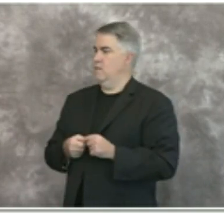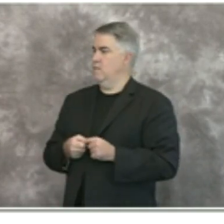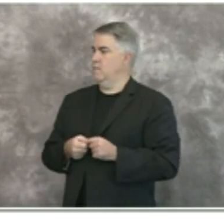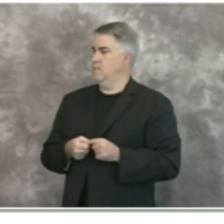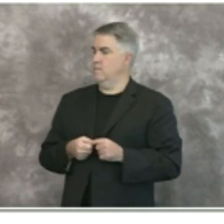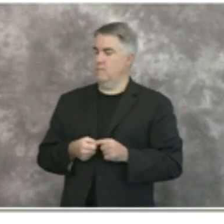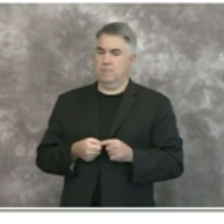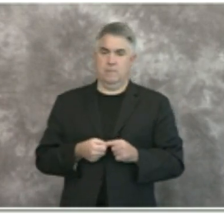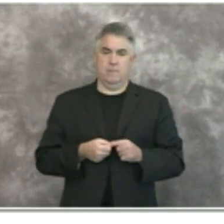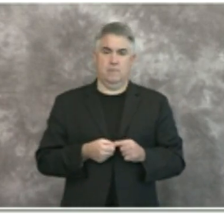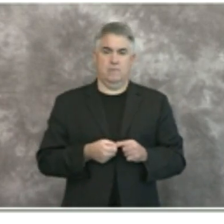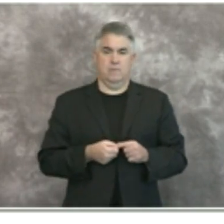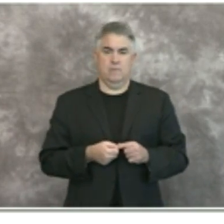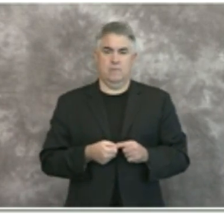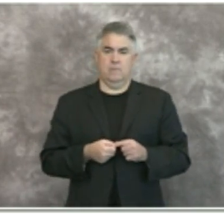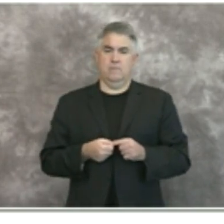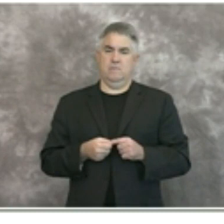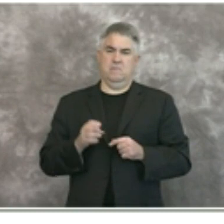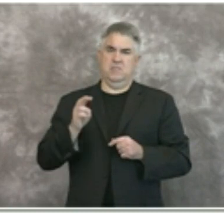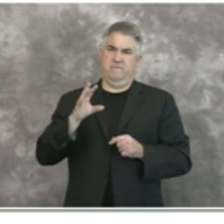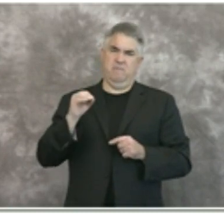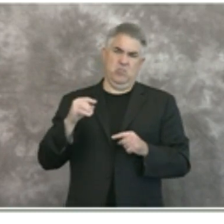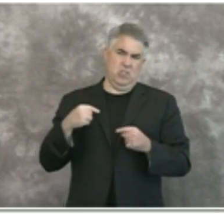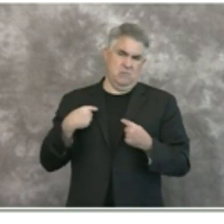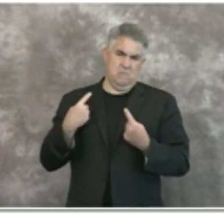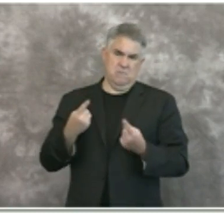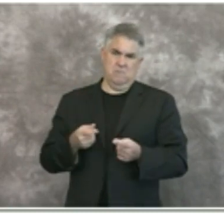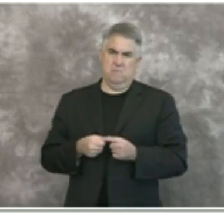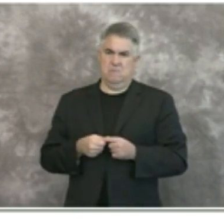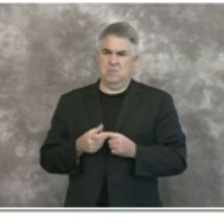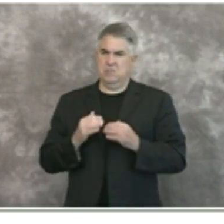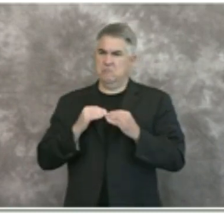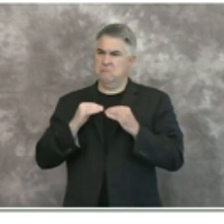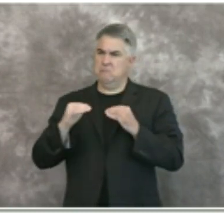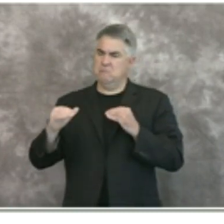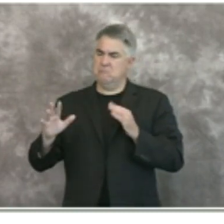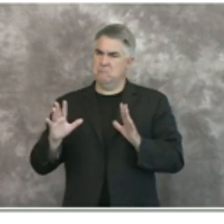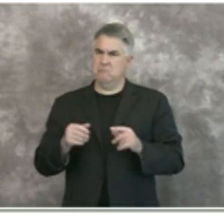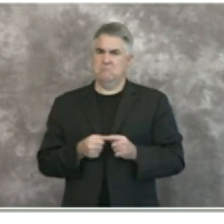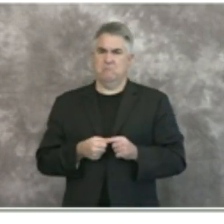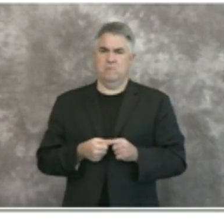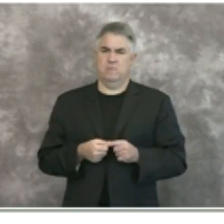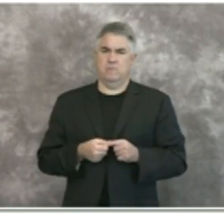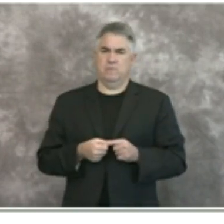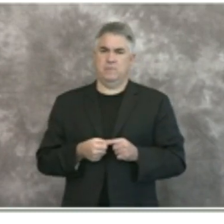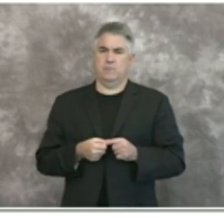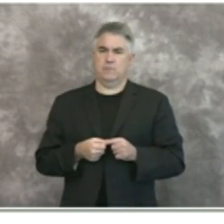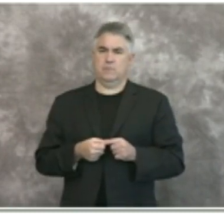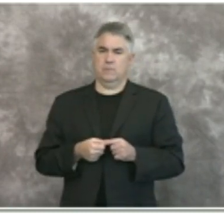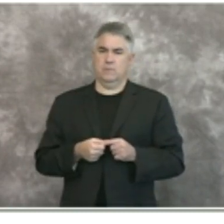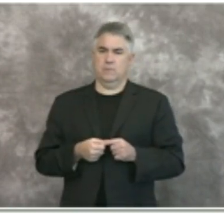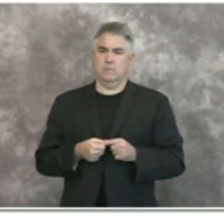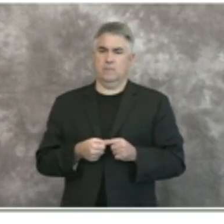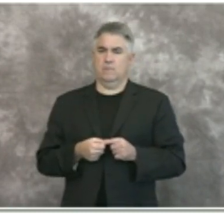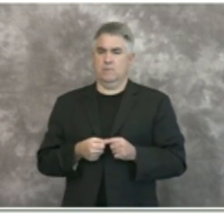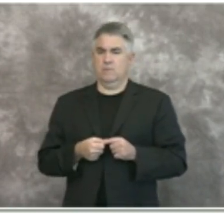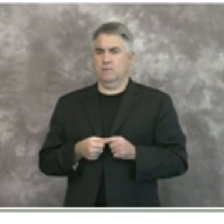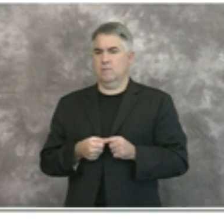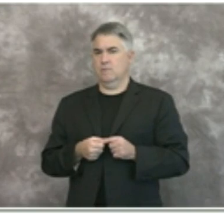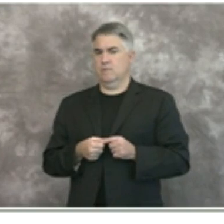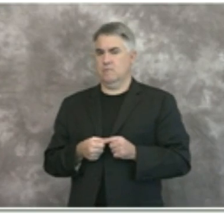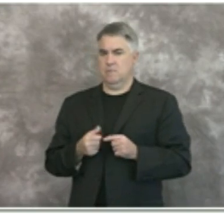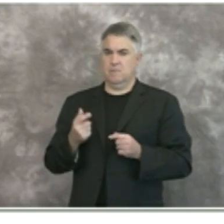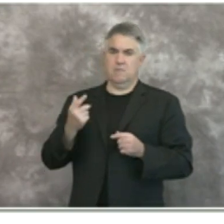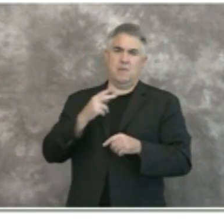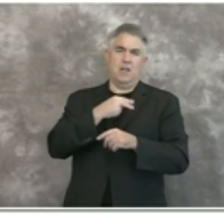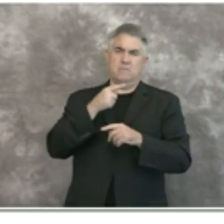about at 65 percent come uh consistently of uh uh hospital in uh capacity